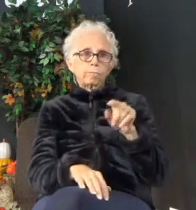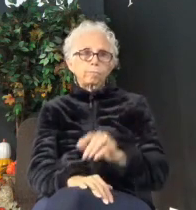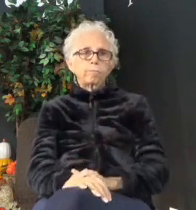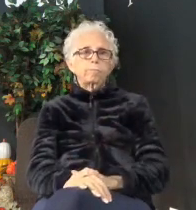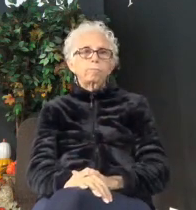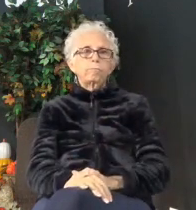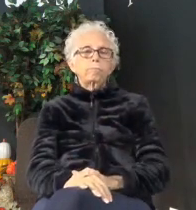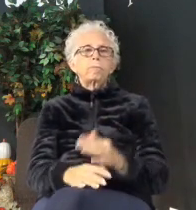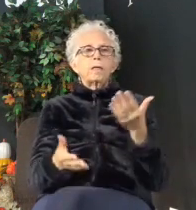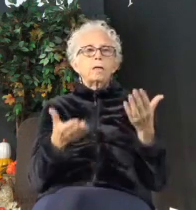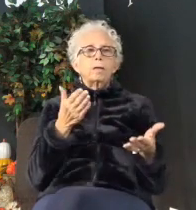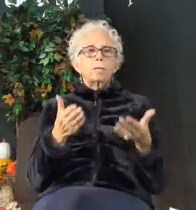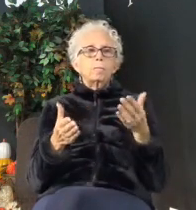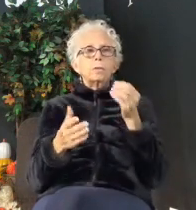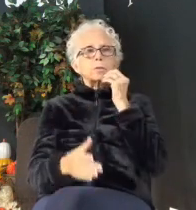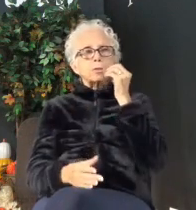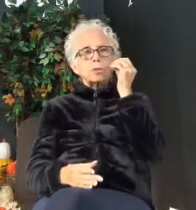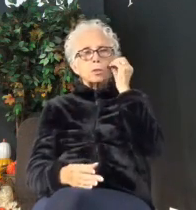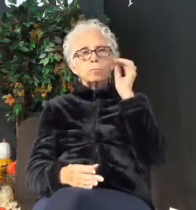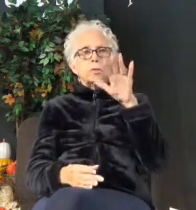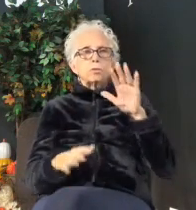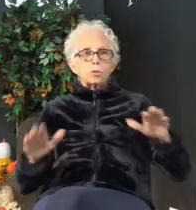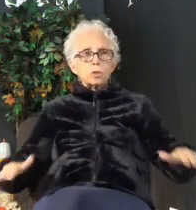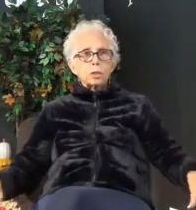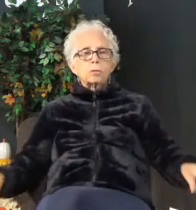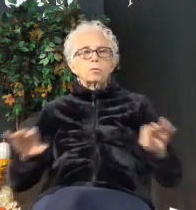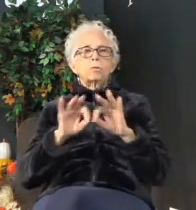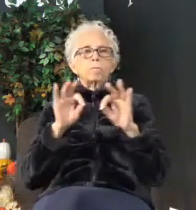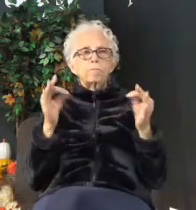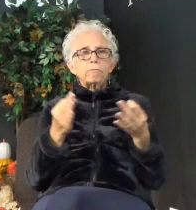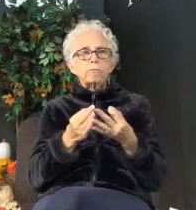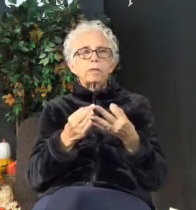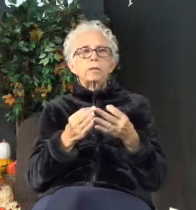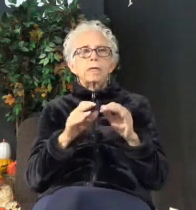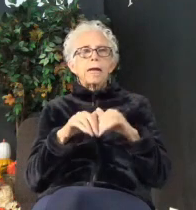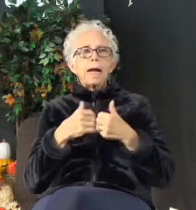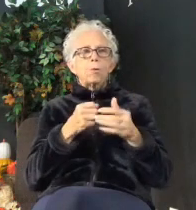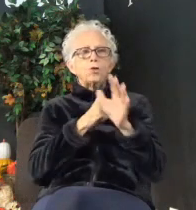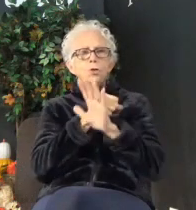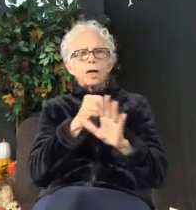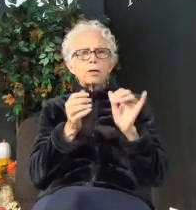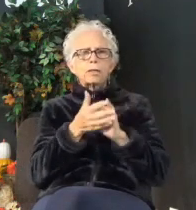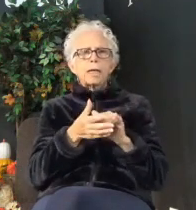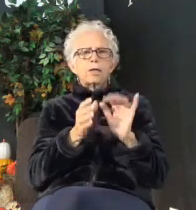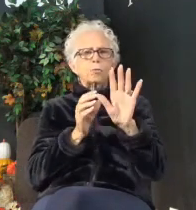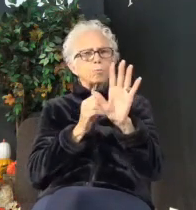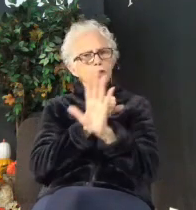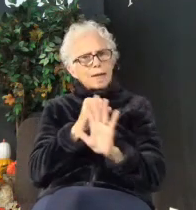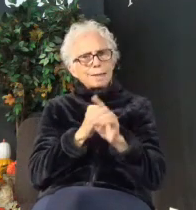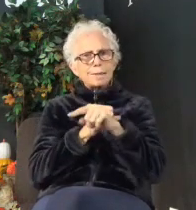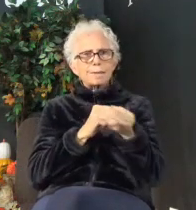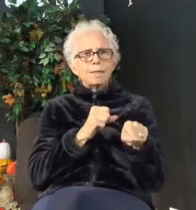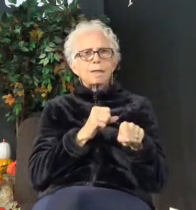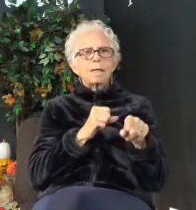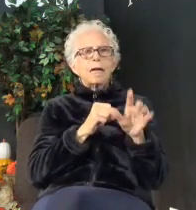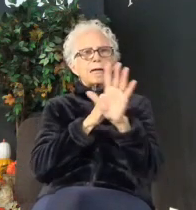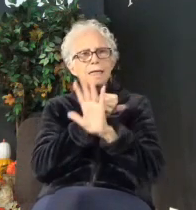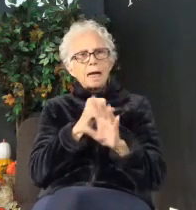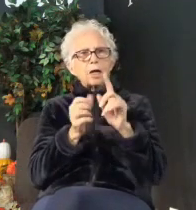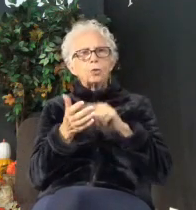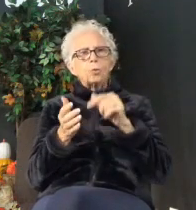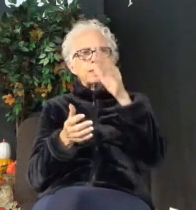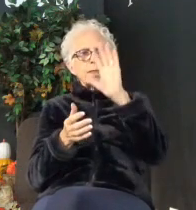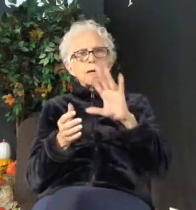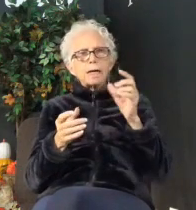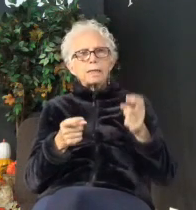Maybe it's the home, your children, your family. How are you guarding them? How are you protecting them? Guard what God has